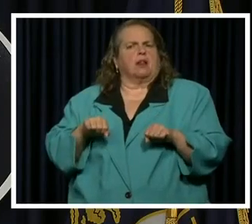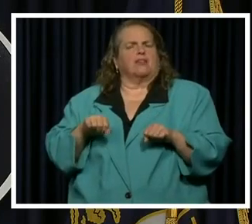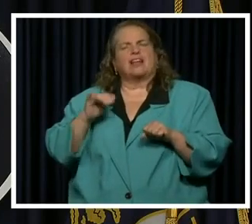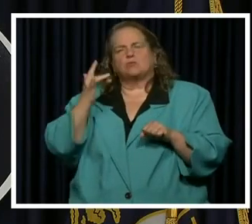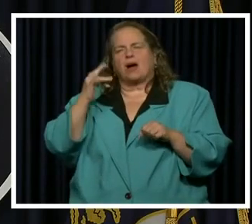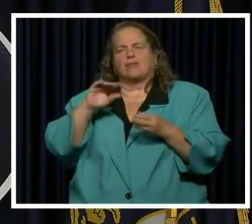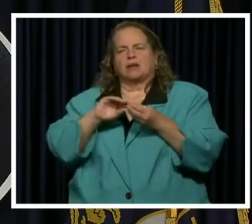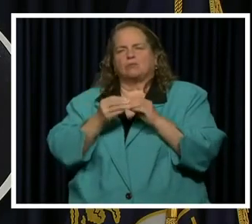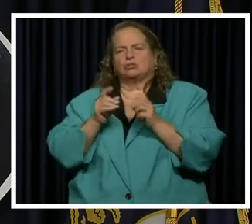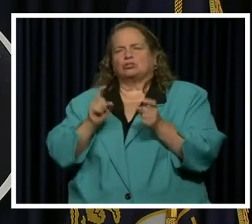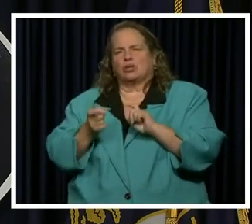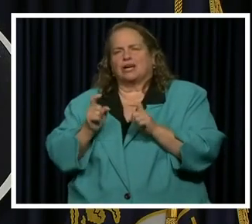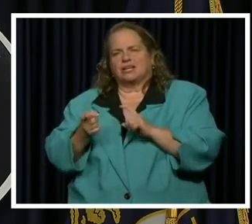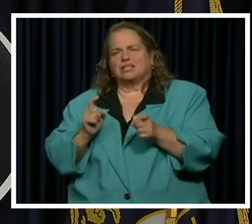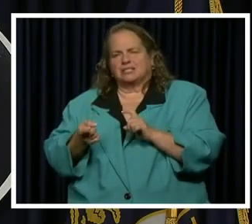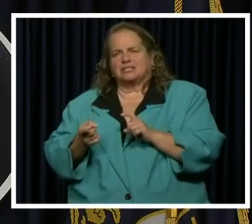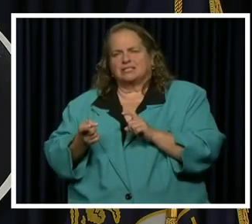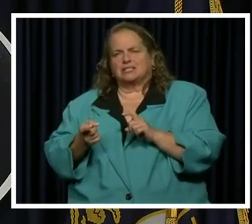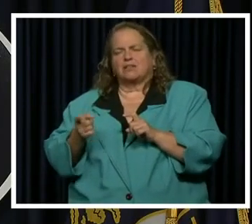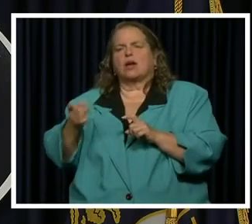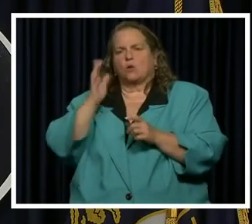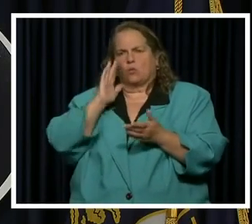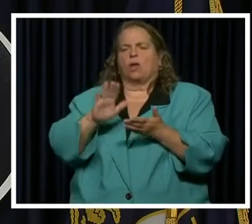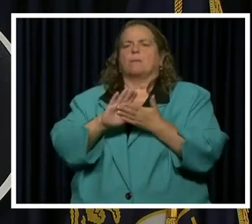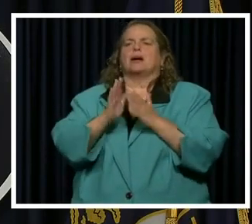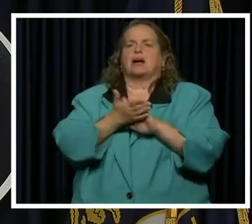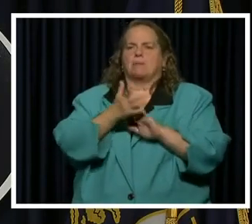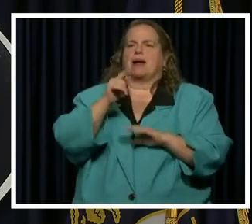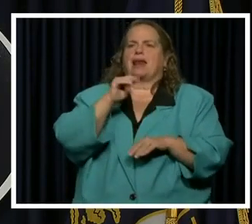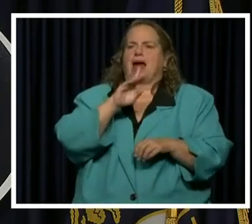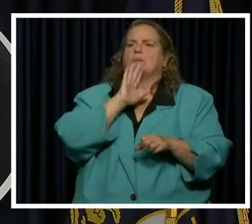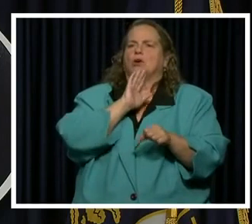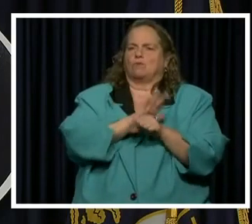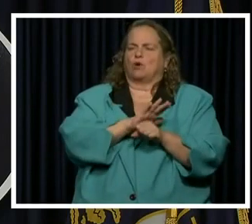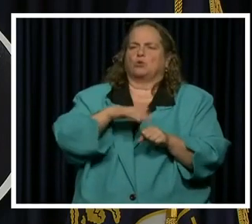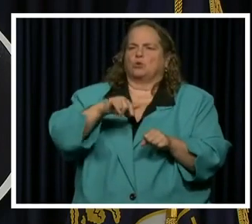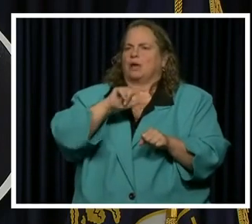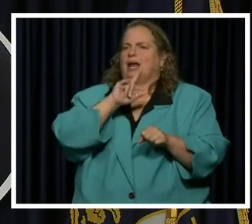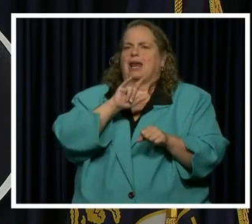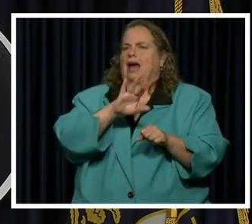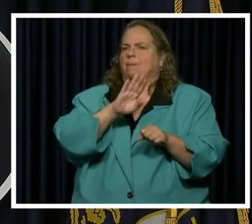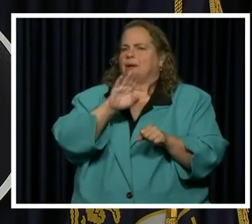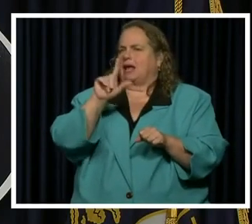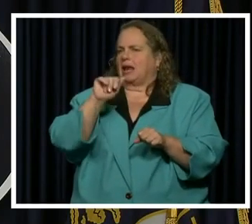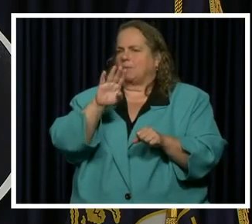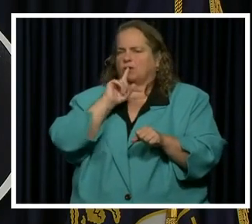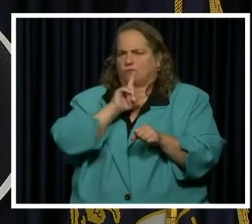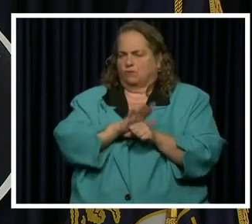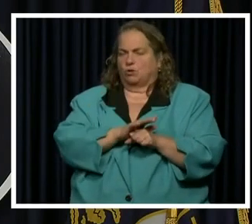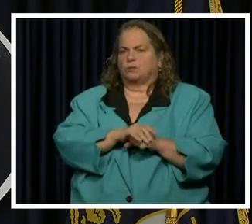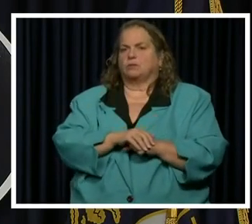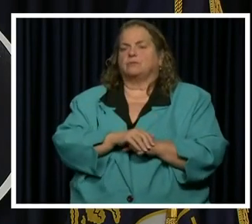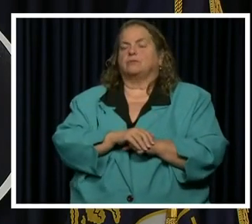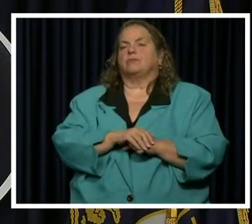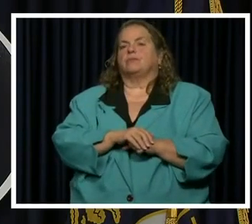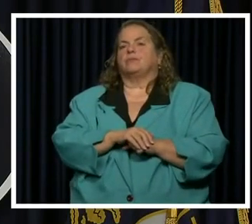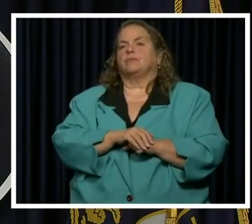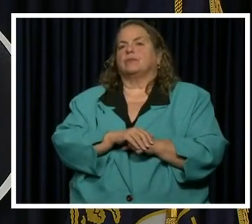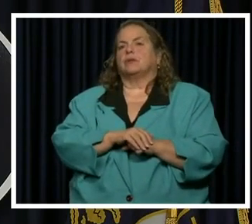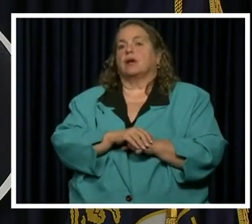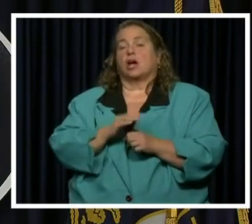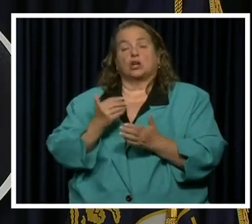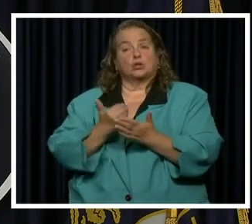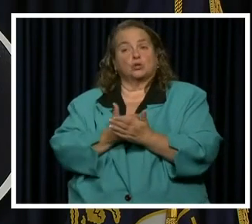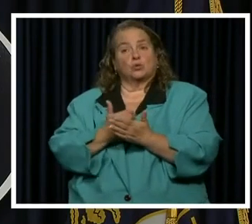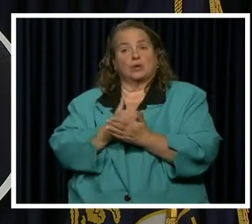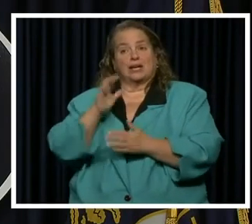change in that they will become at some point lab confirmed or not. Um, hopefully our